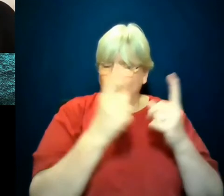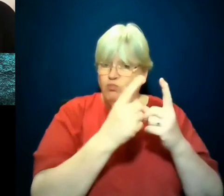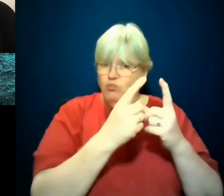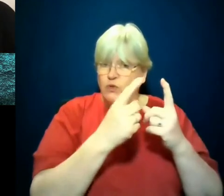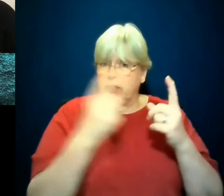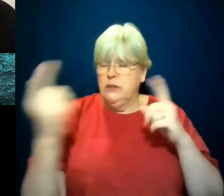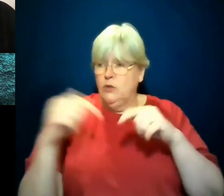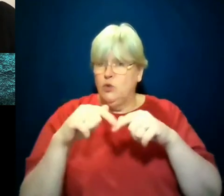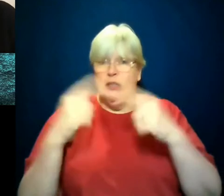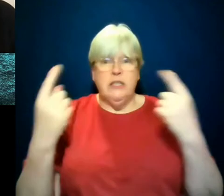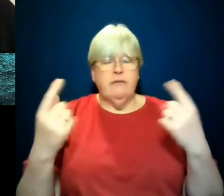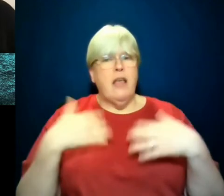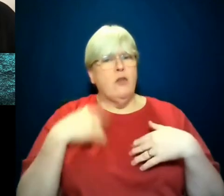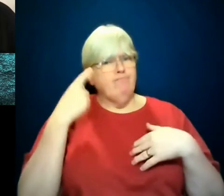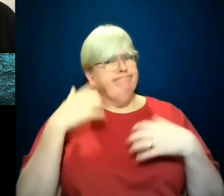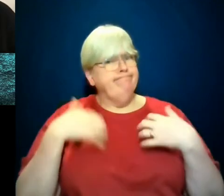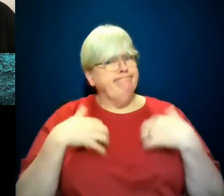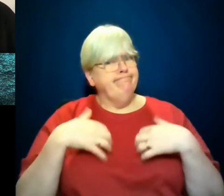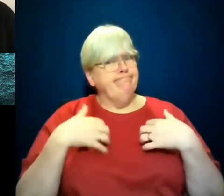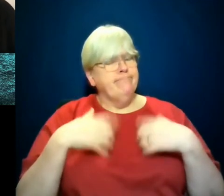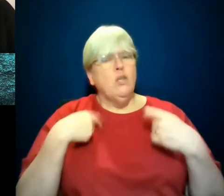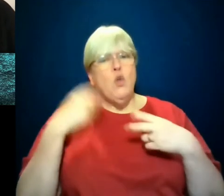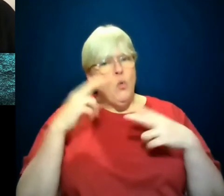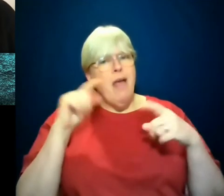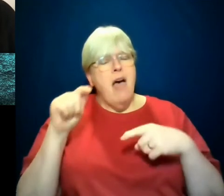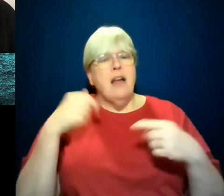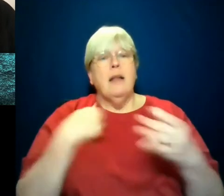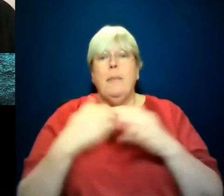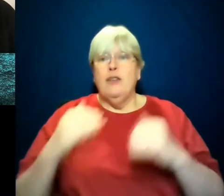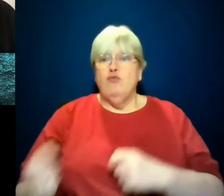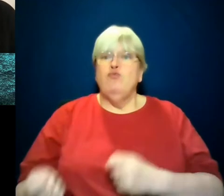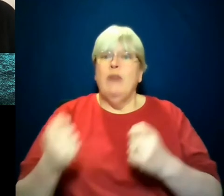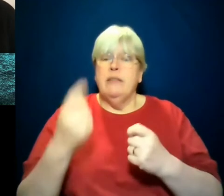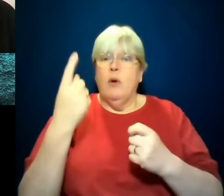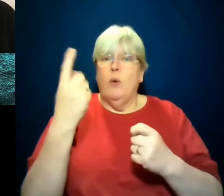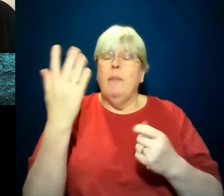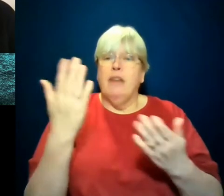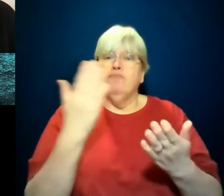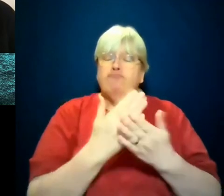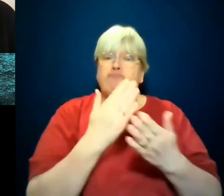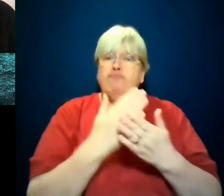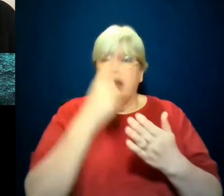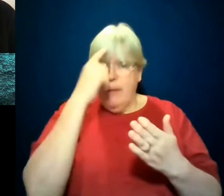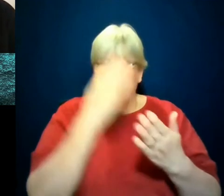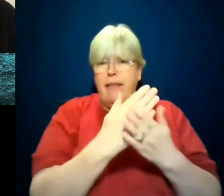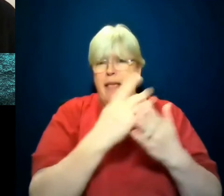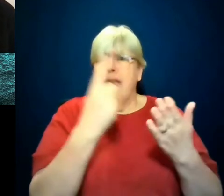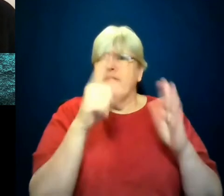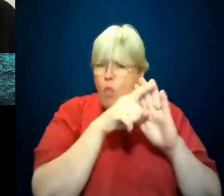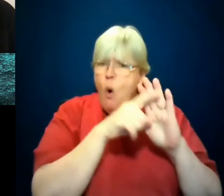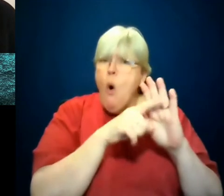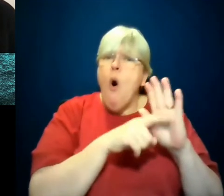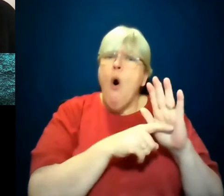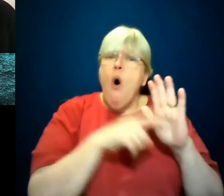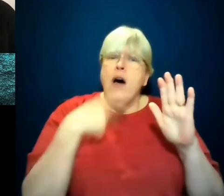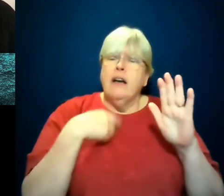let's look at that. And so Darren being raised by one man who had been a ranger himself, who believed that law could protect